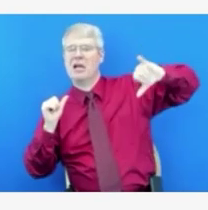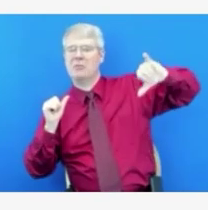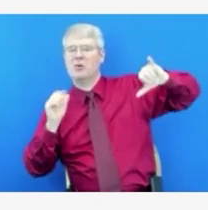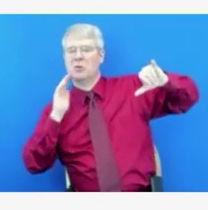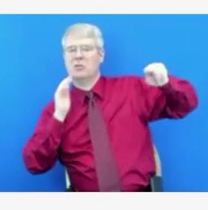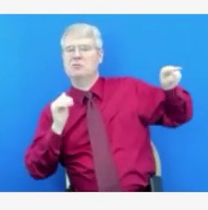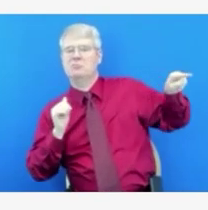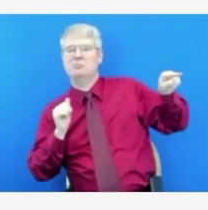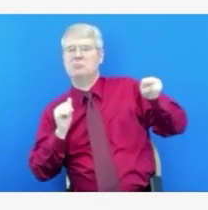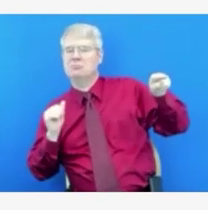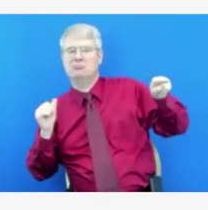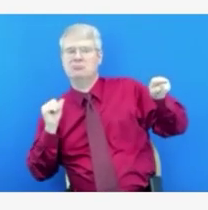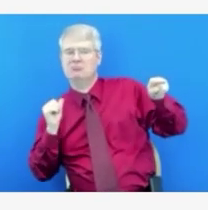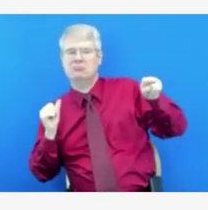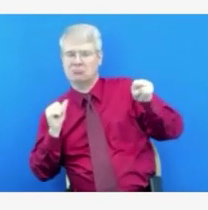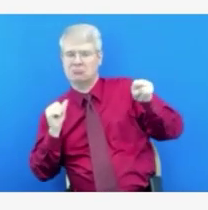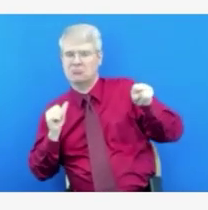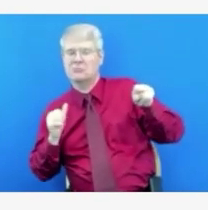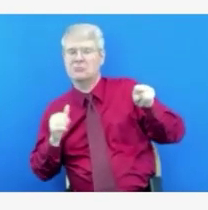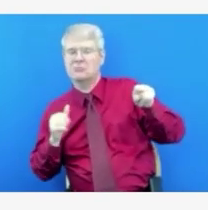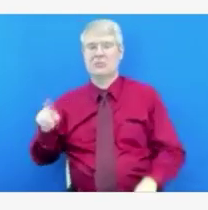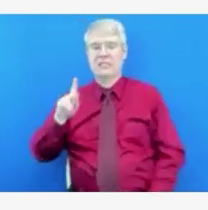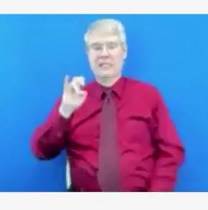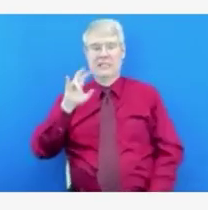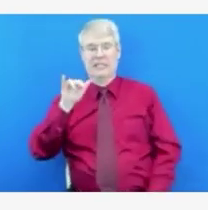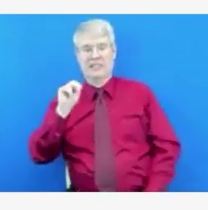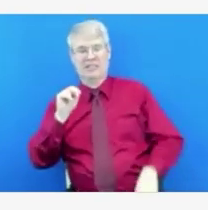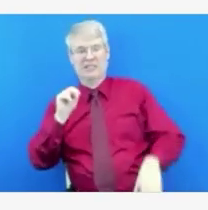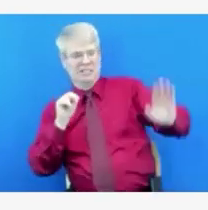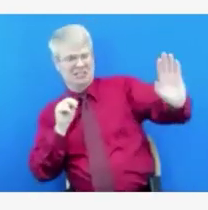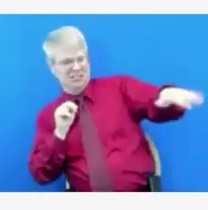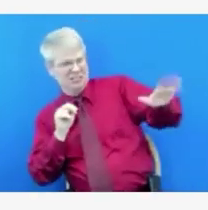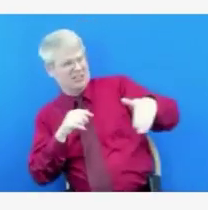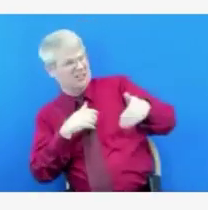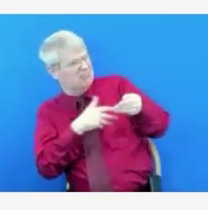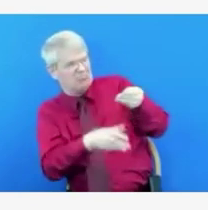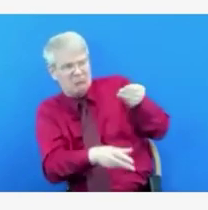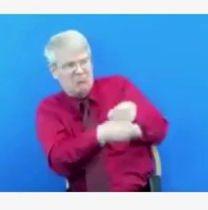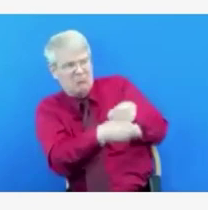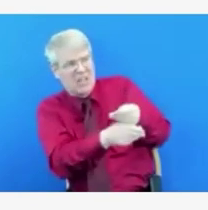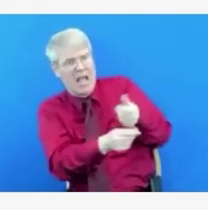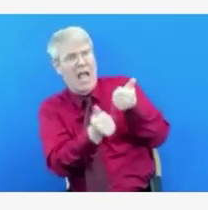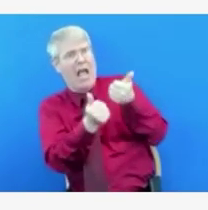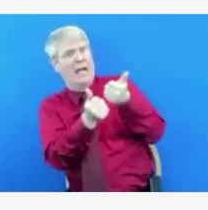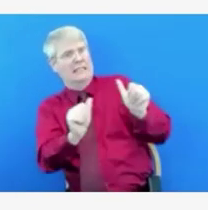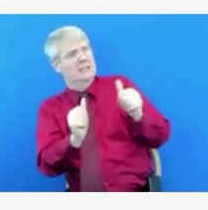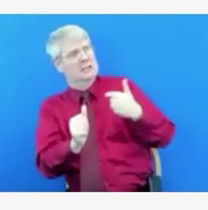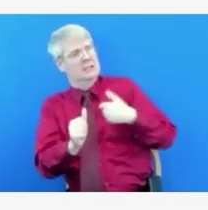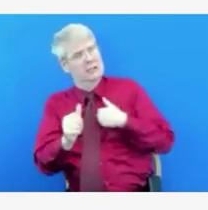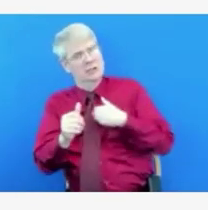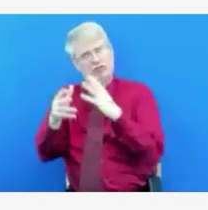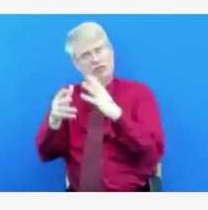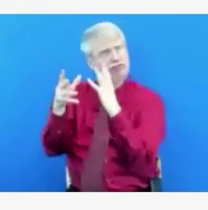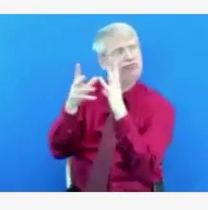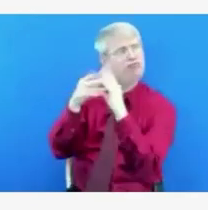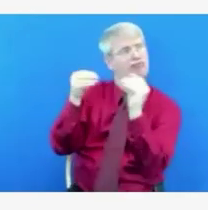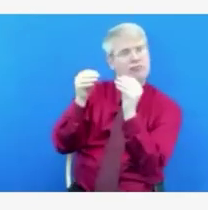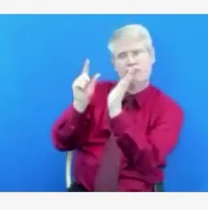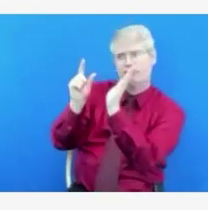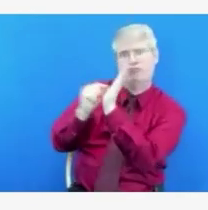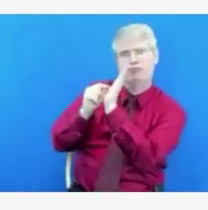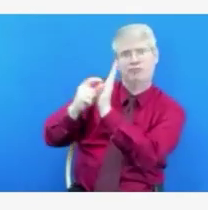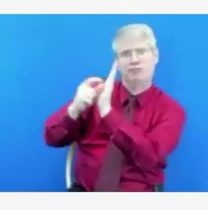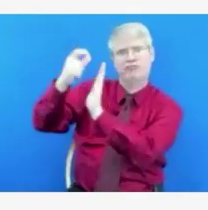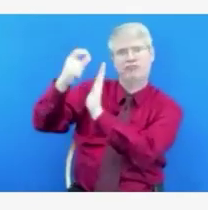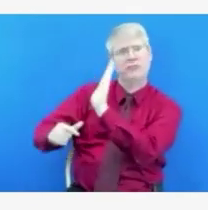I think the messaging is really, especially for that age, geared toward the parents of children and